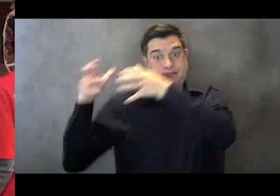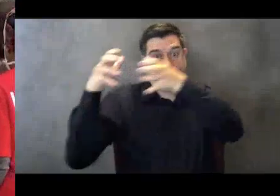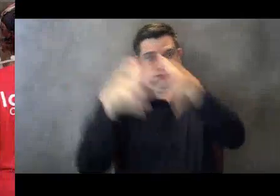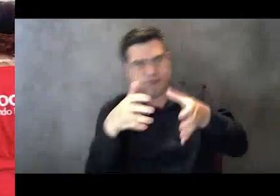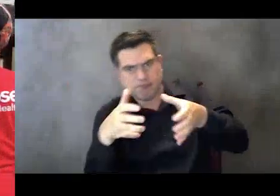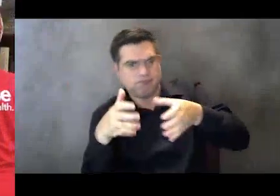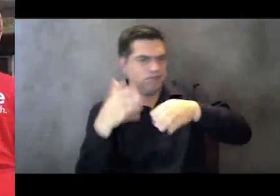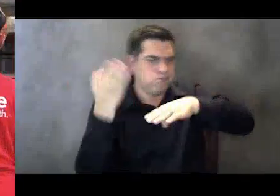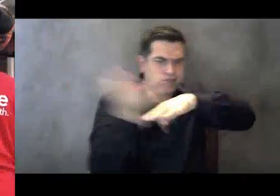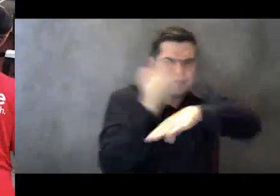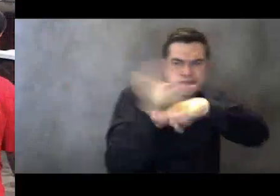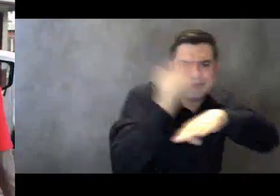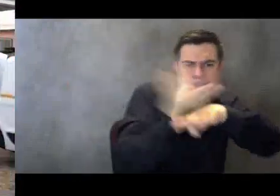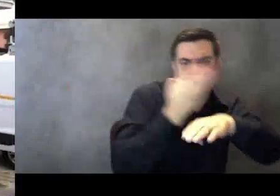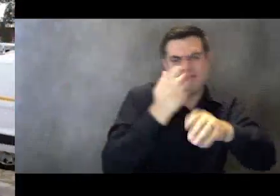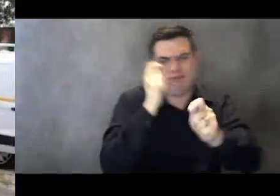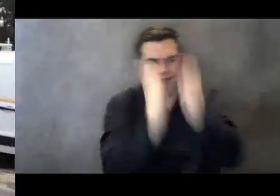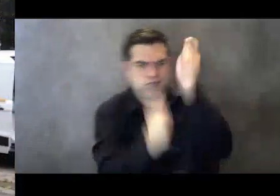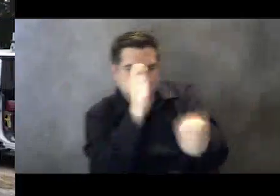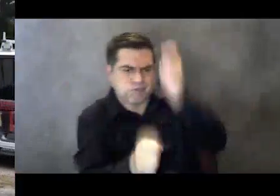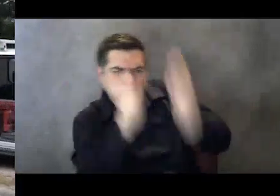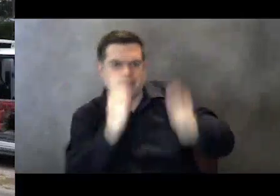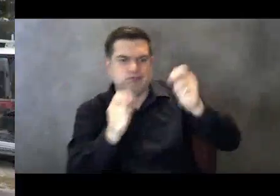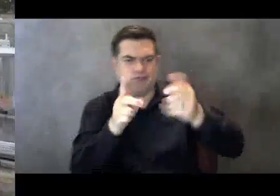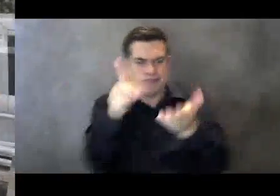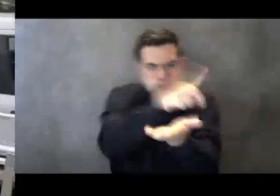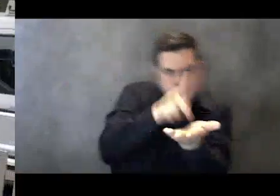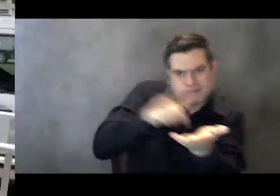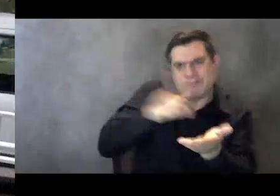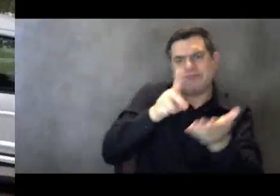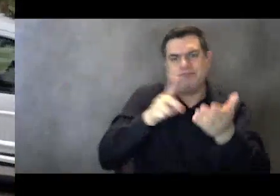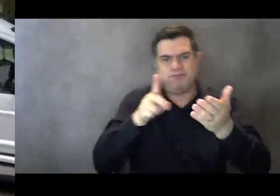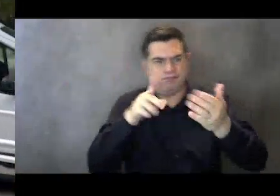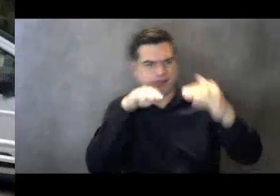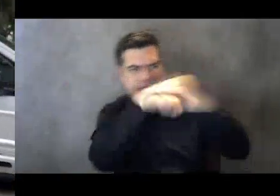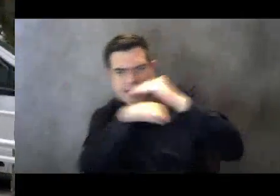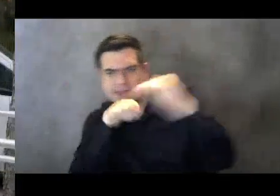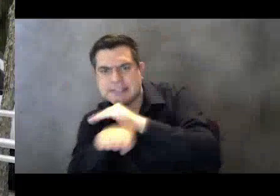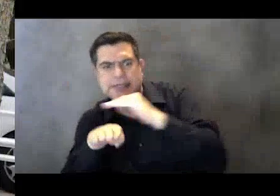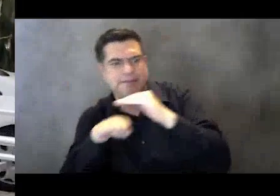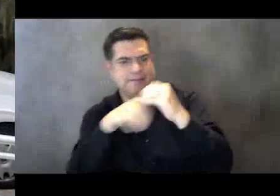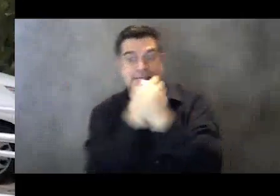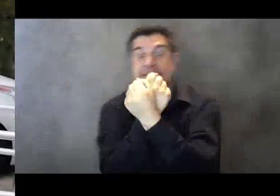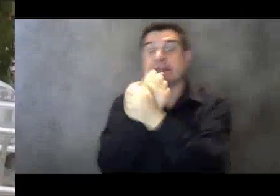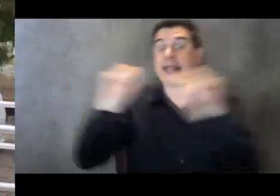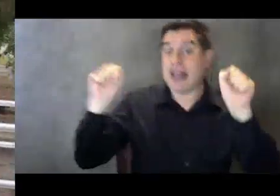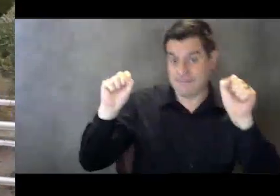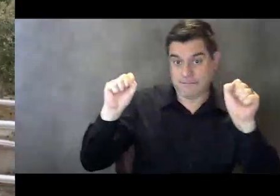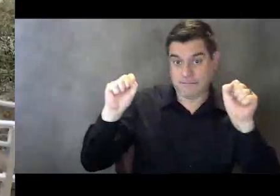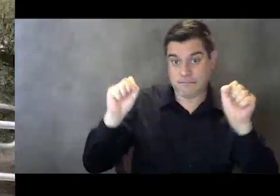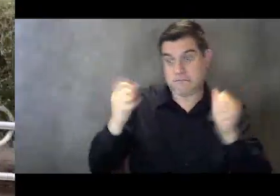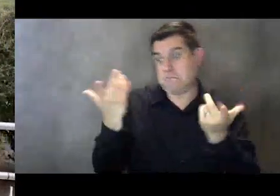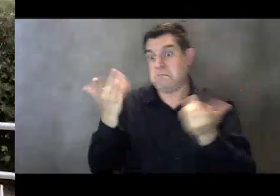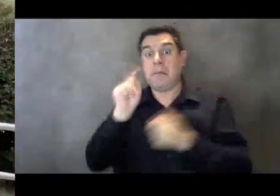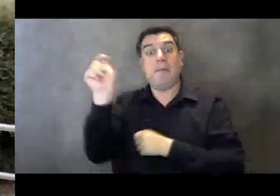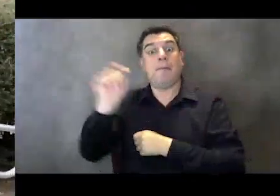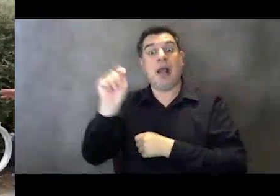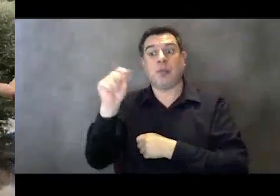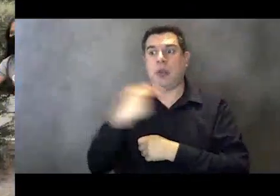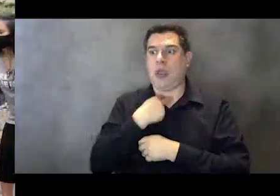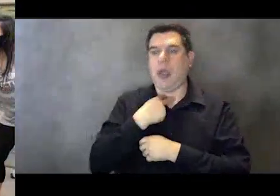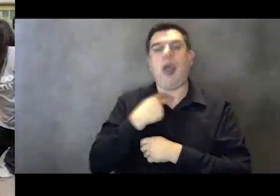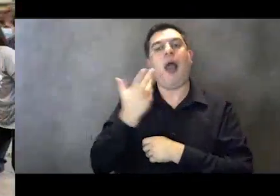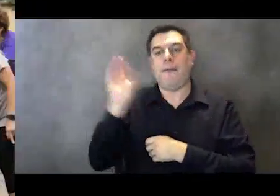accessible, but safe. From bathroom grab bars to ramps, home modifications